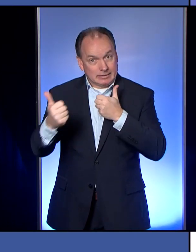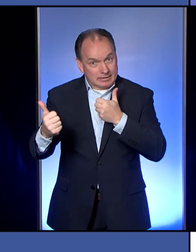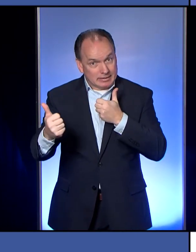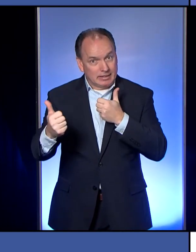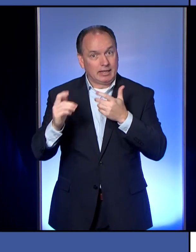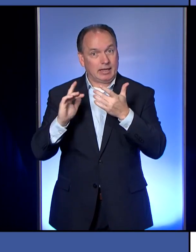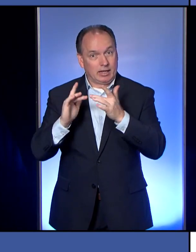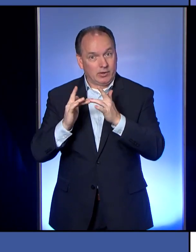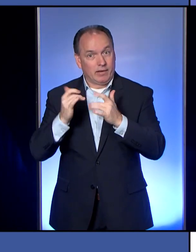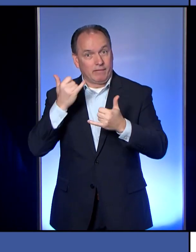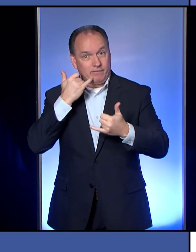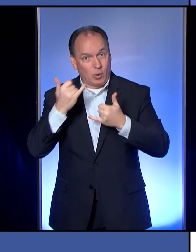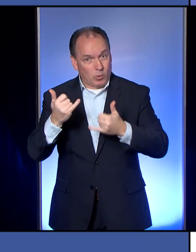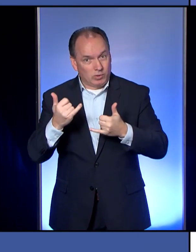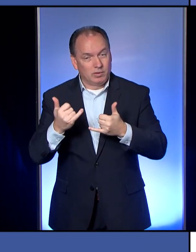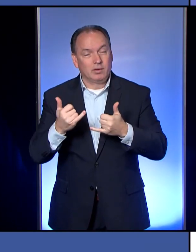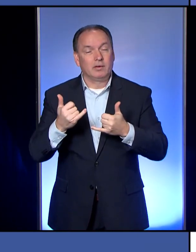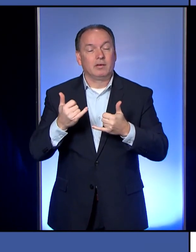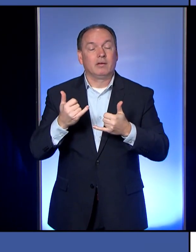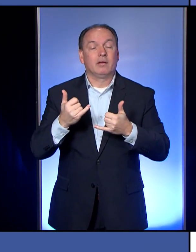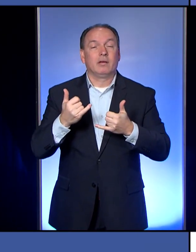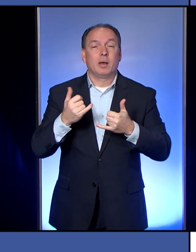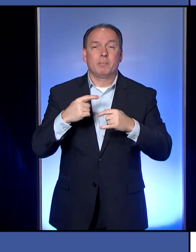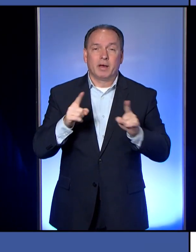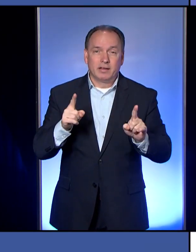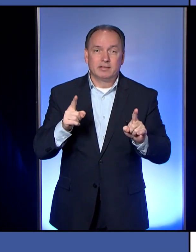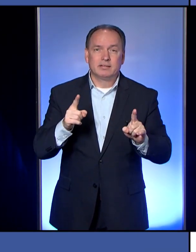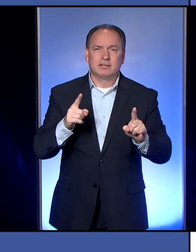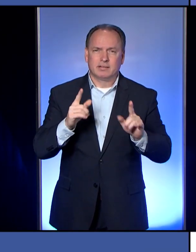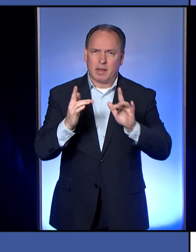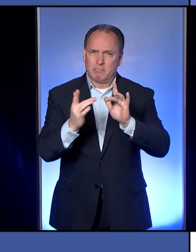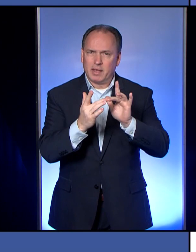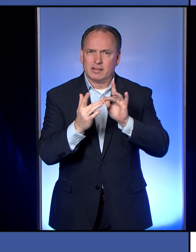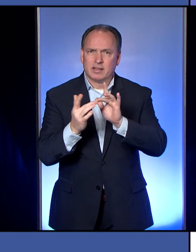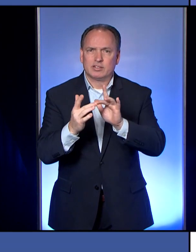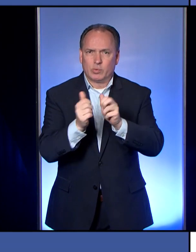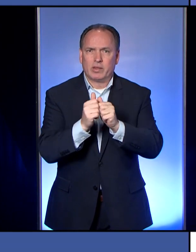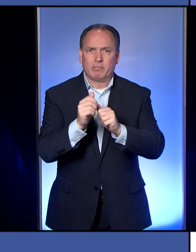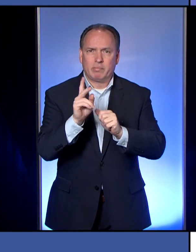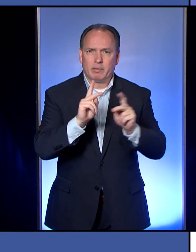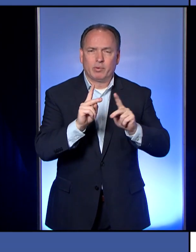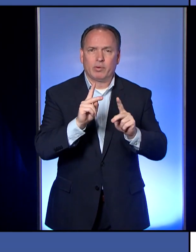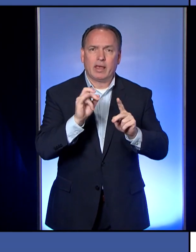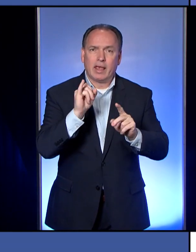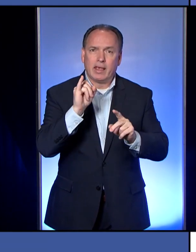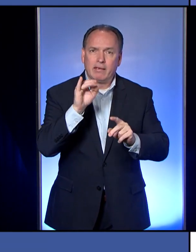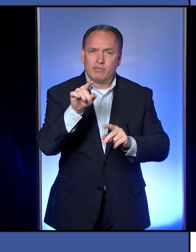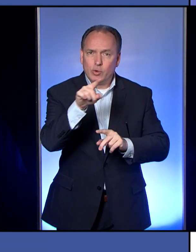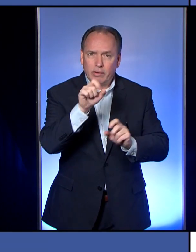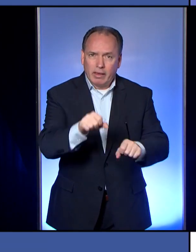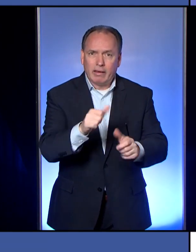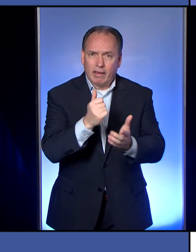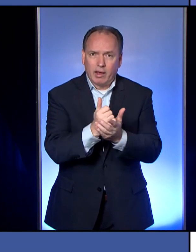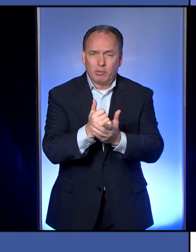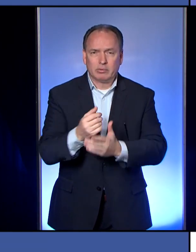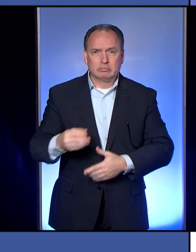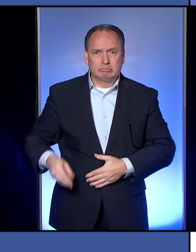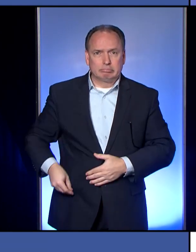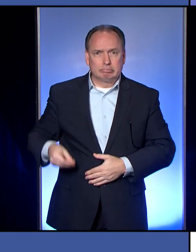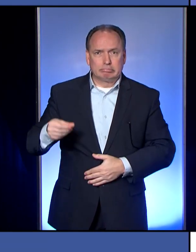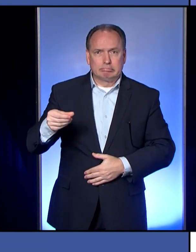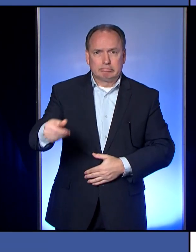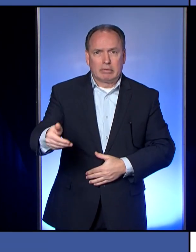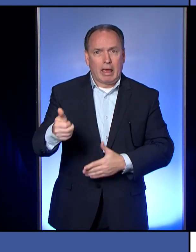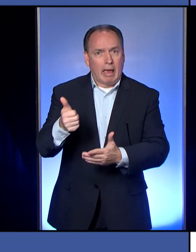internet, the phone, those kind of ways. But be in touch with people. And if you can help someone out through this, please do